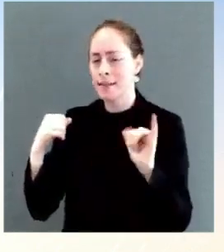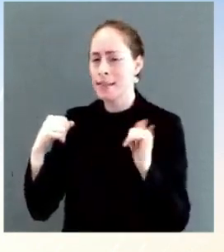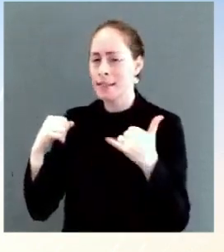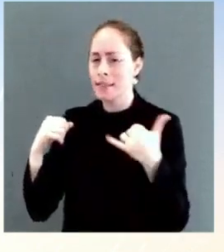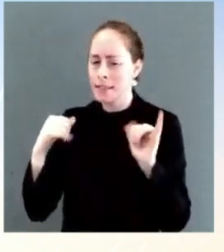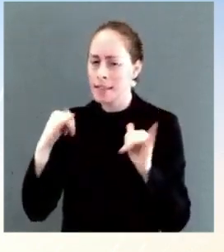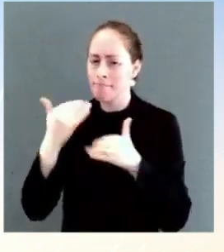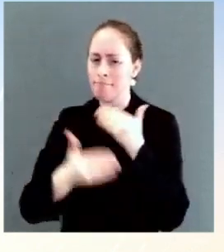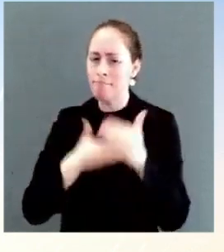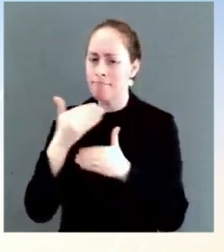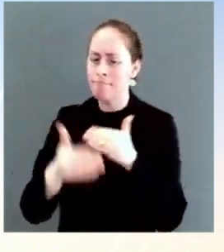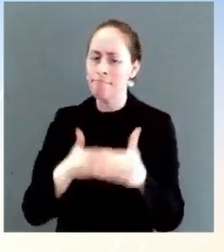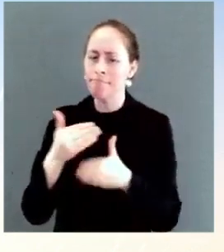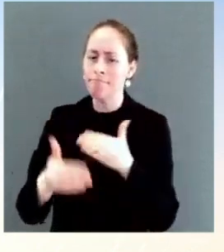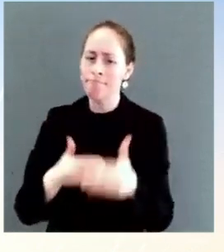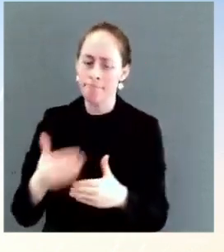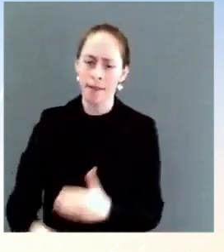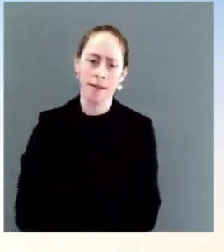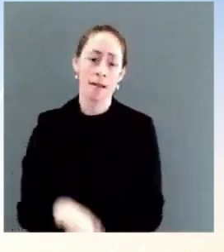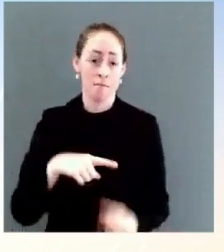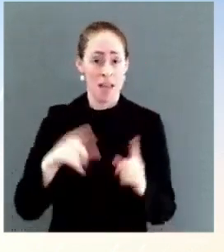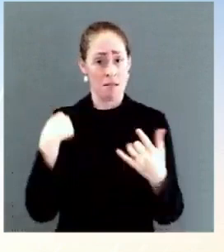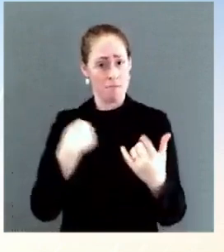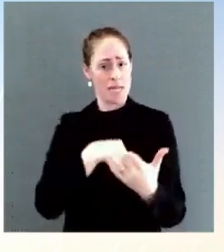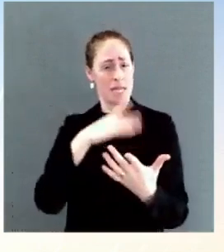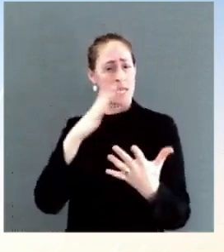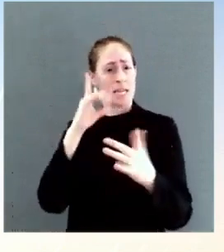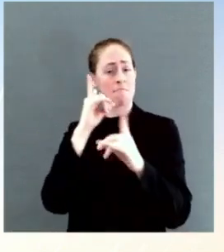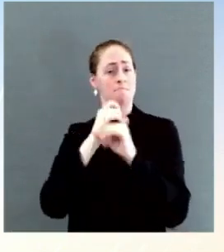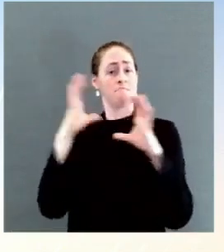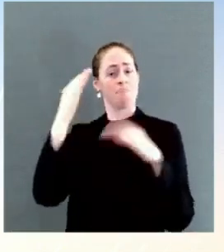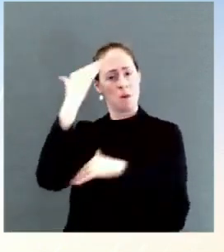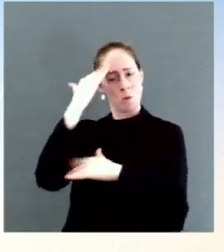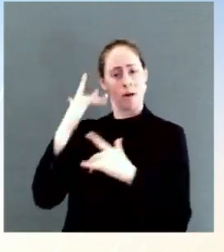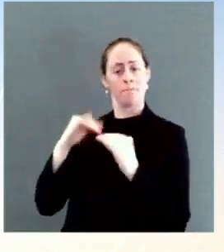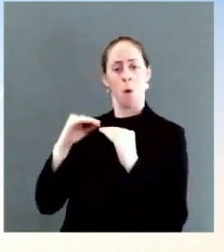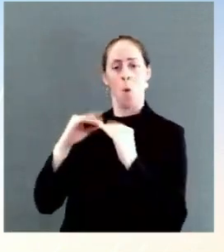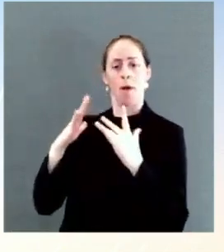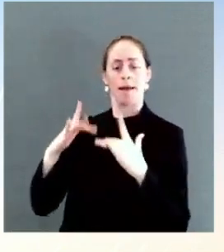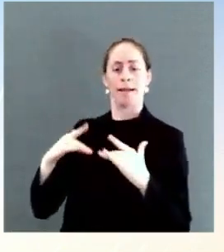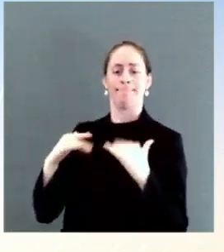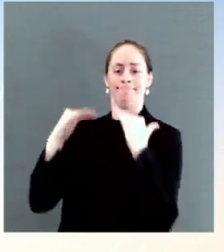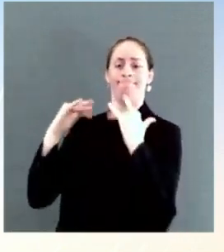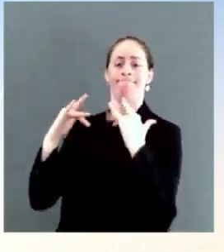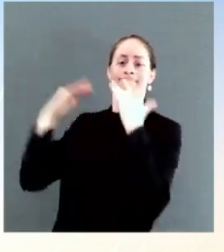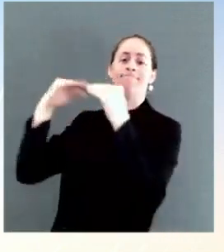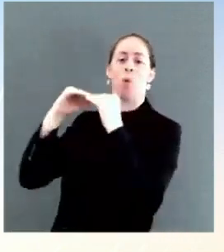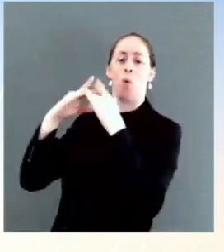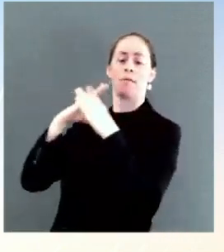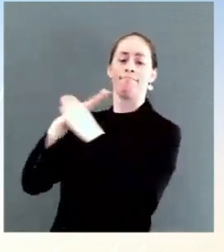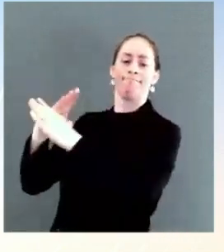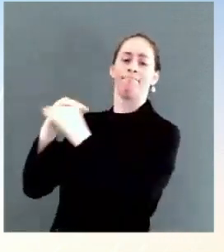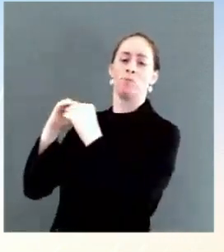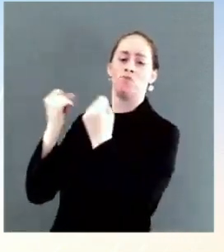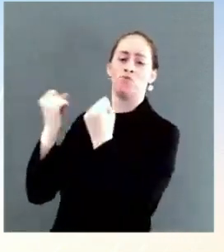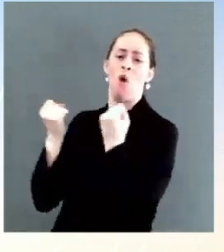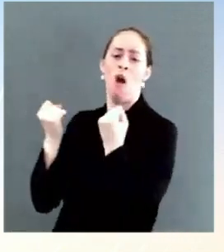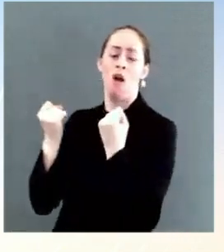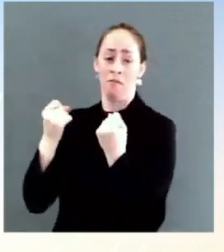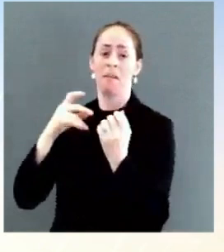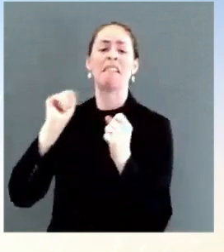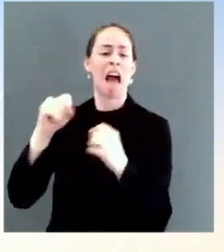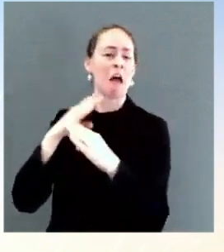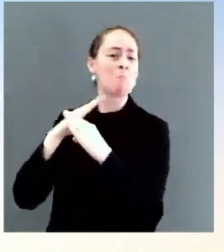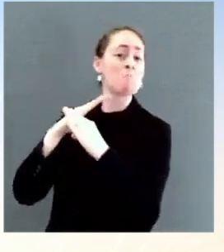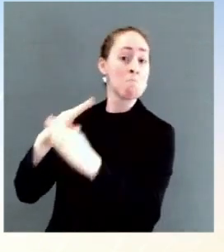severe disease of a variant like Omicron. Dr. Fauci, as you know, a lot of Americans right now are shopping for the best sort of booster or whatever they can get.